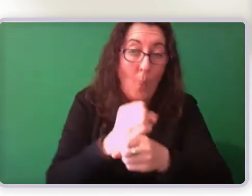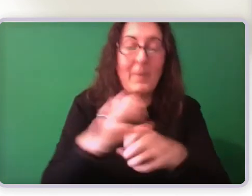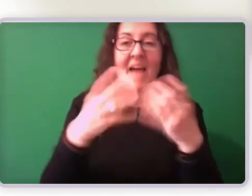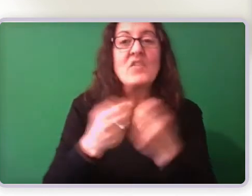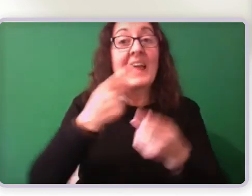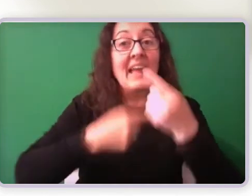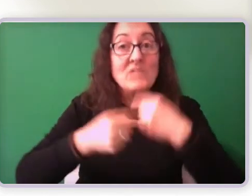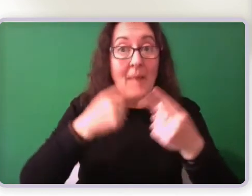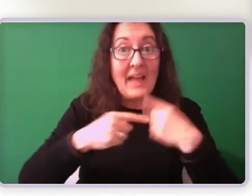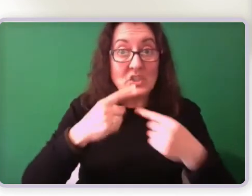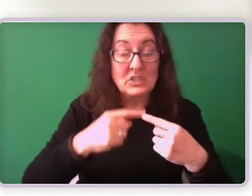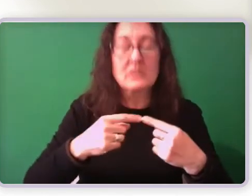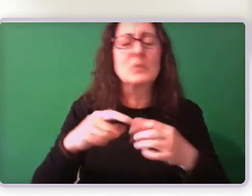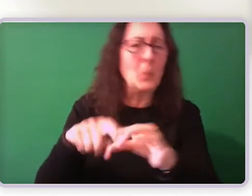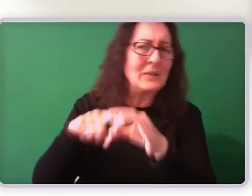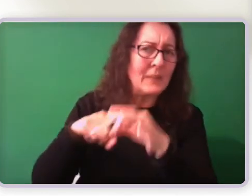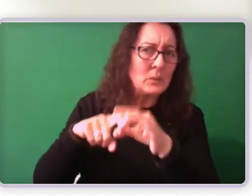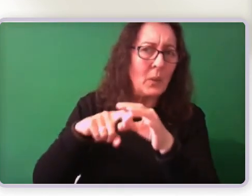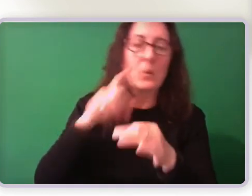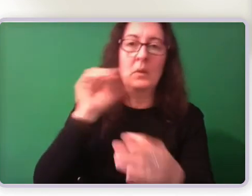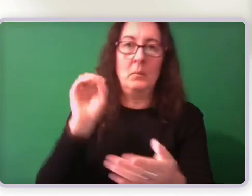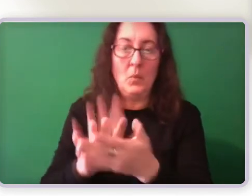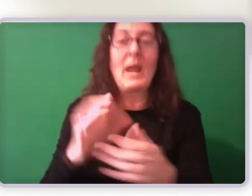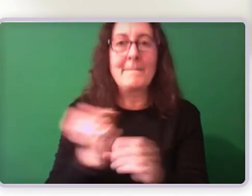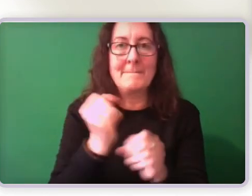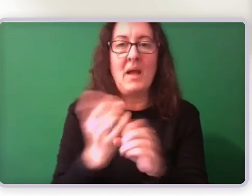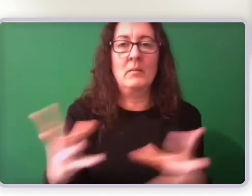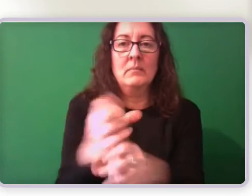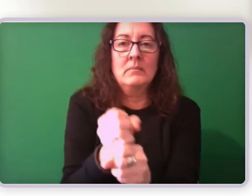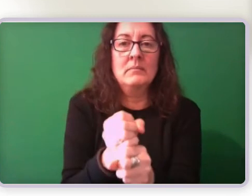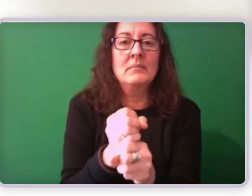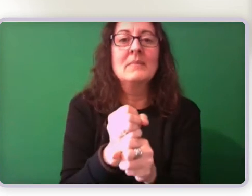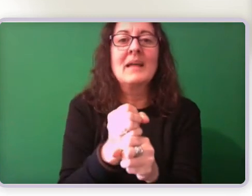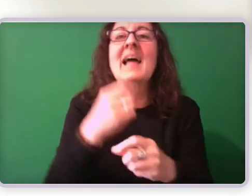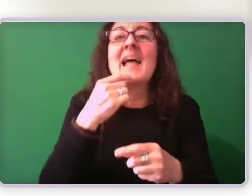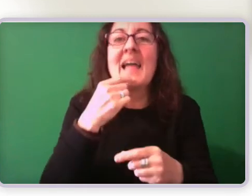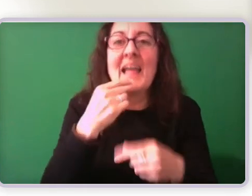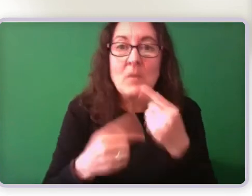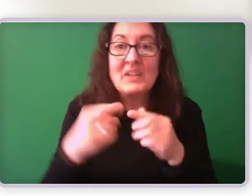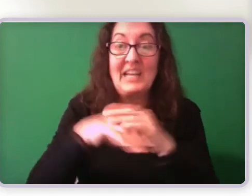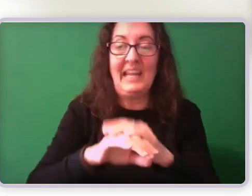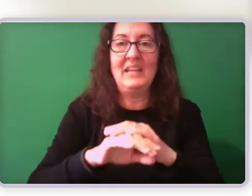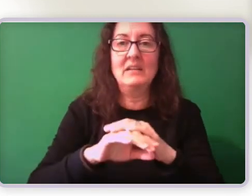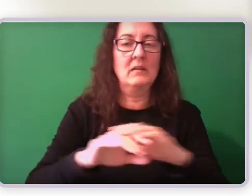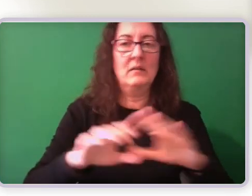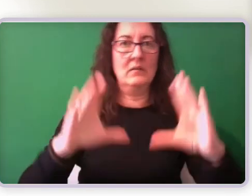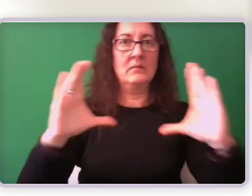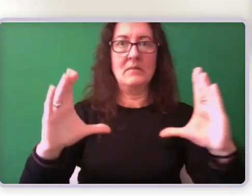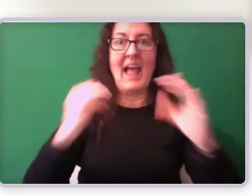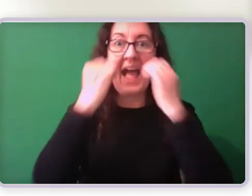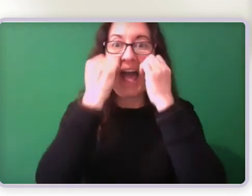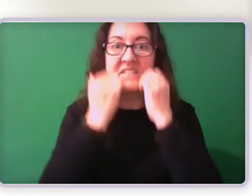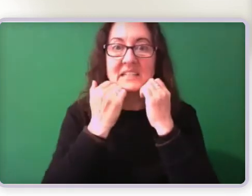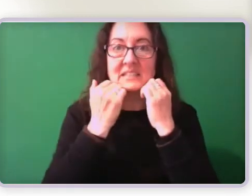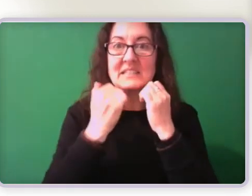and instructions for doctors to give medical evidence. It also includes some information